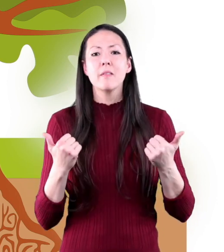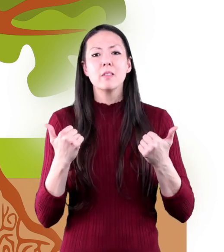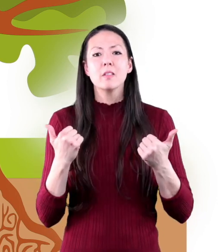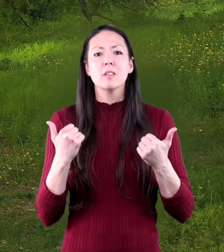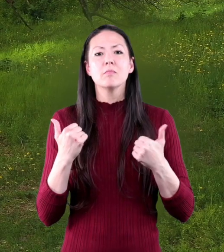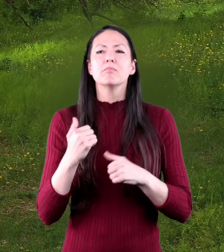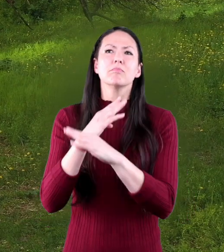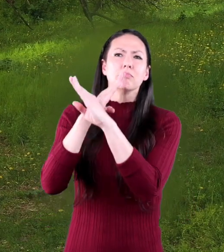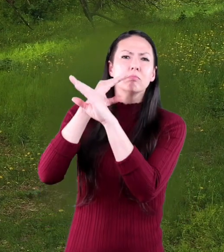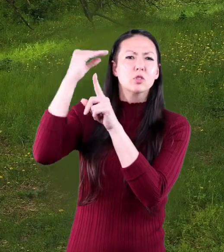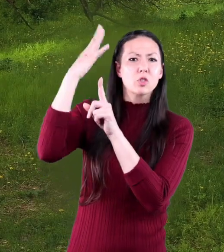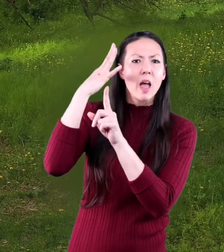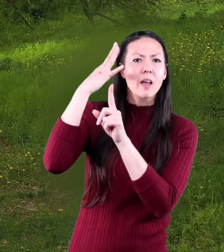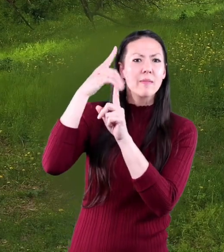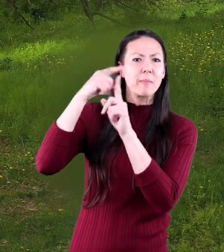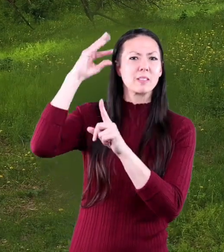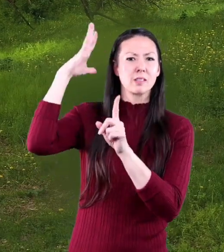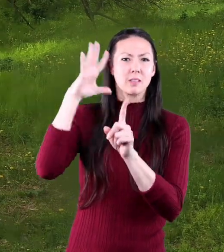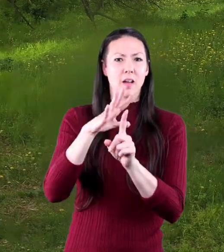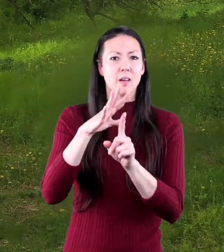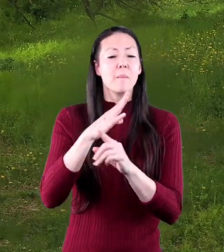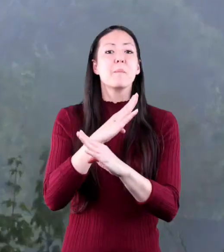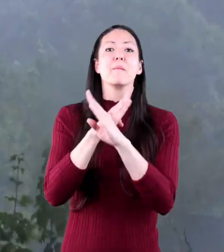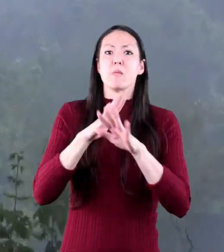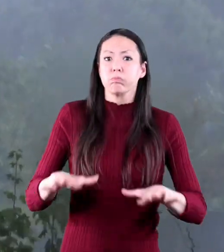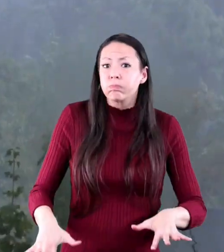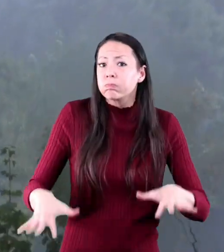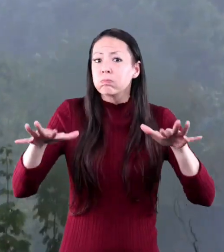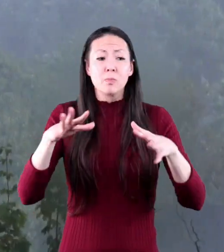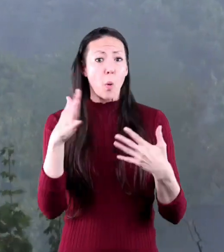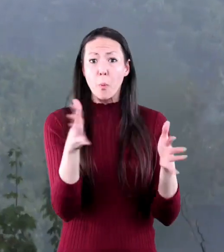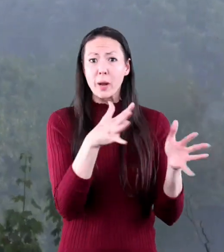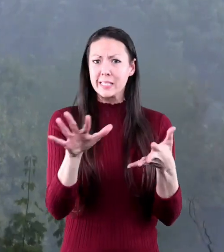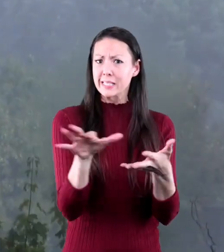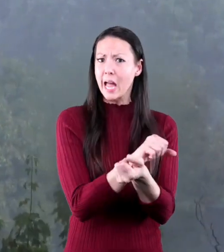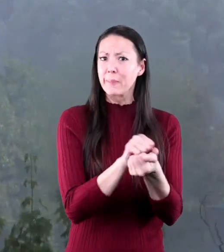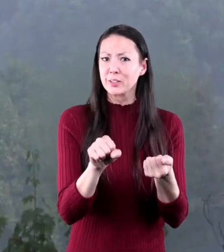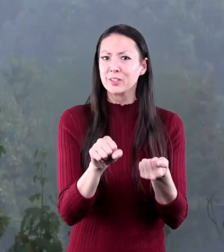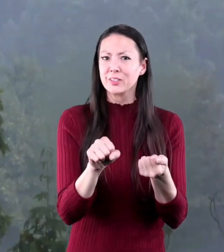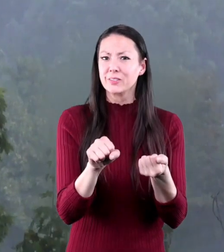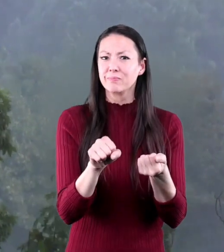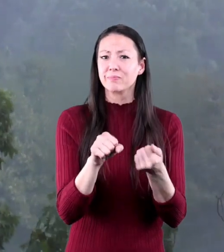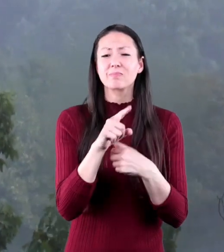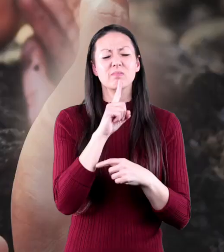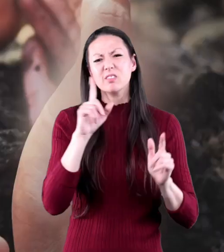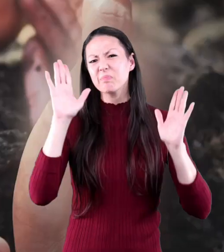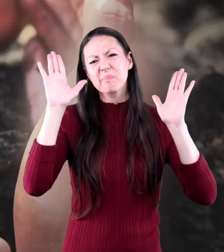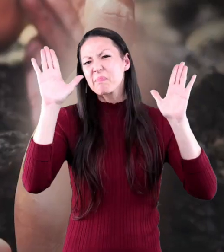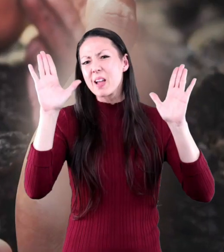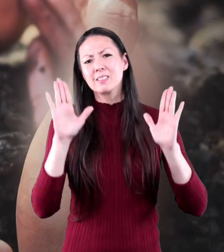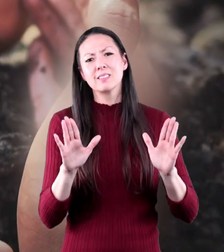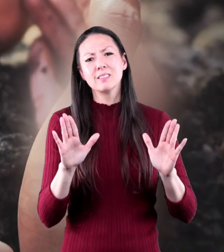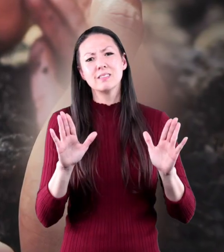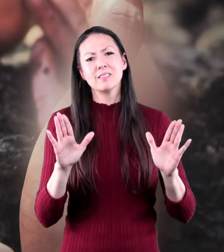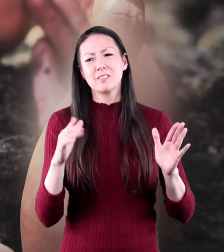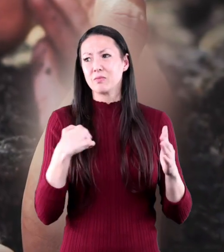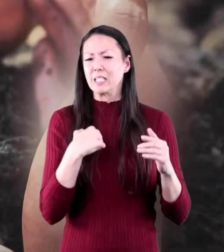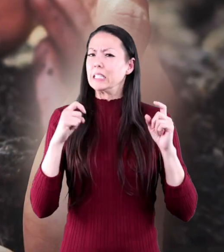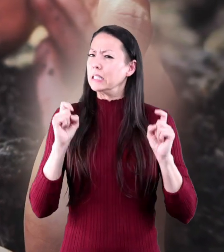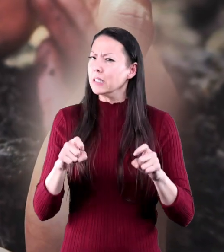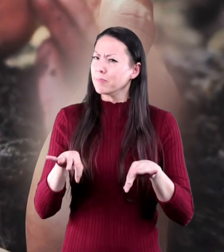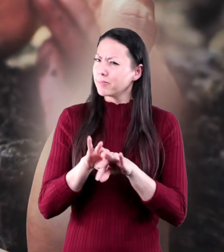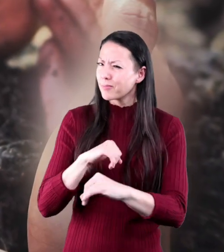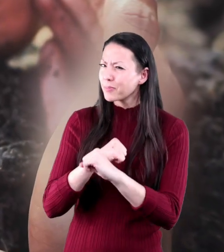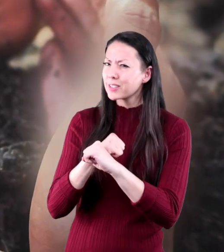life. They provide shade from sun and even help prevent floods and wind damage. Trees are truly amazing,